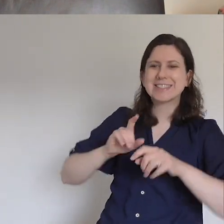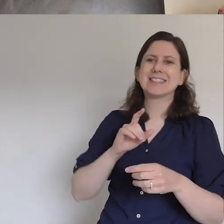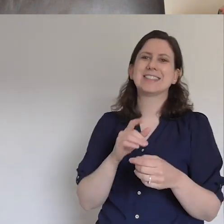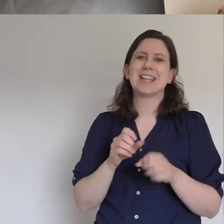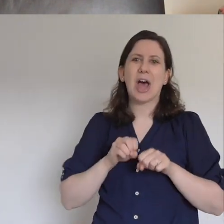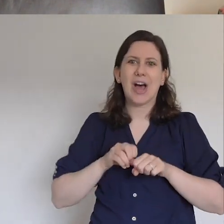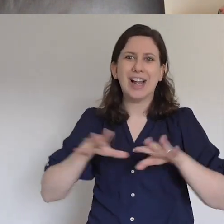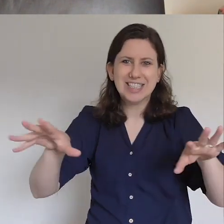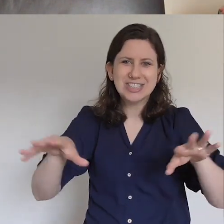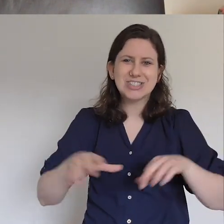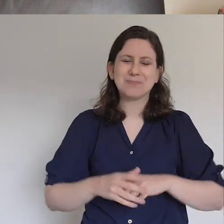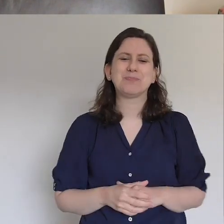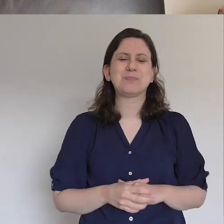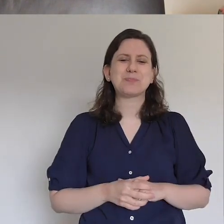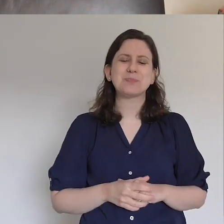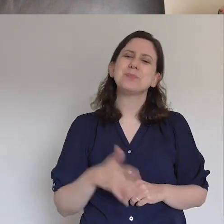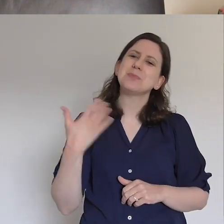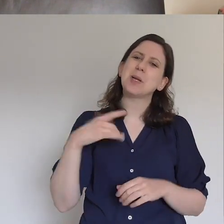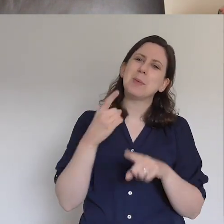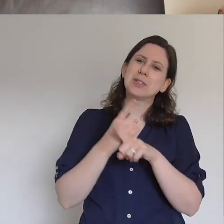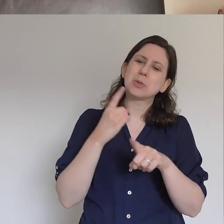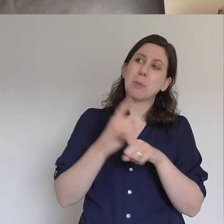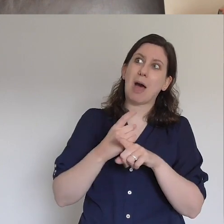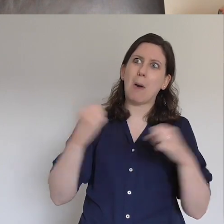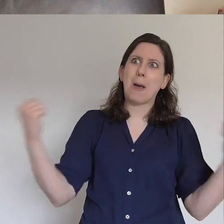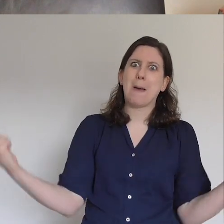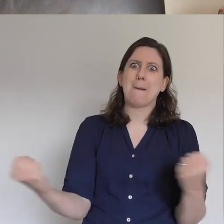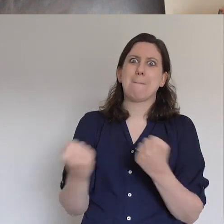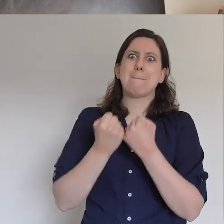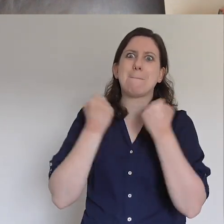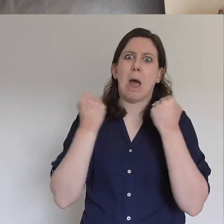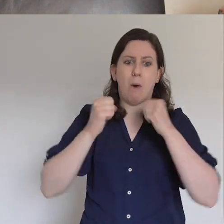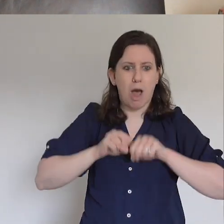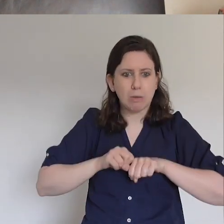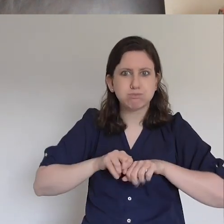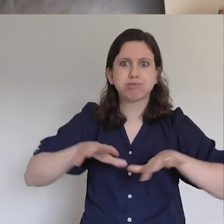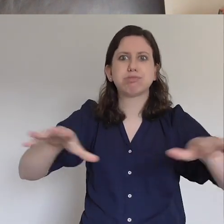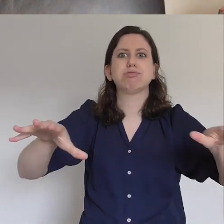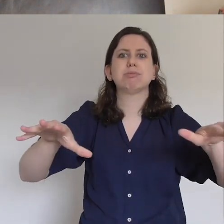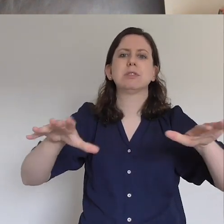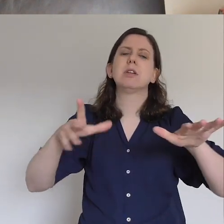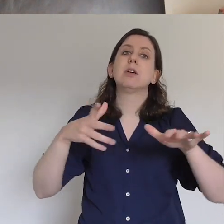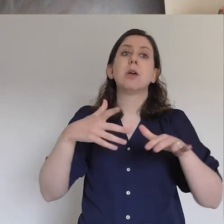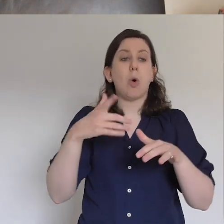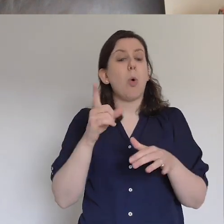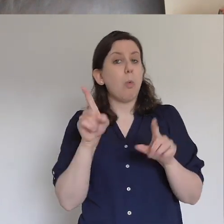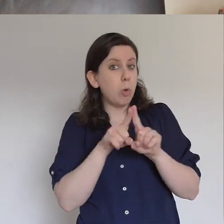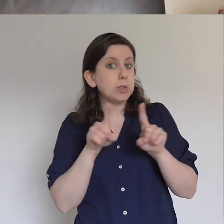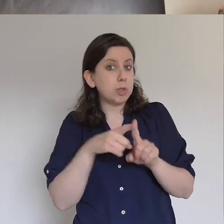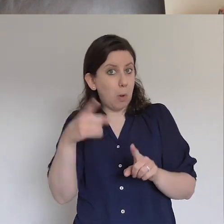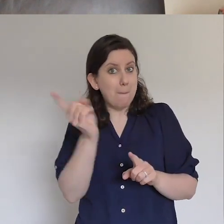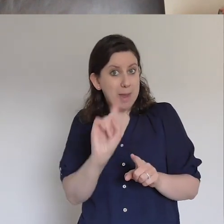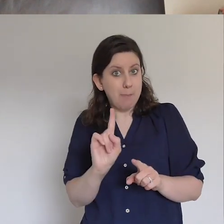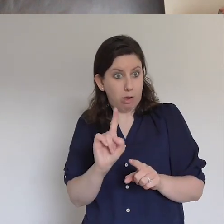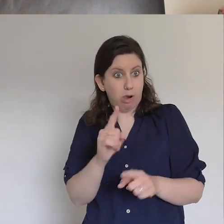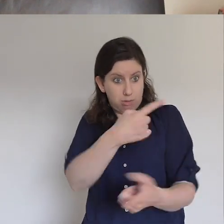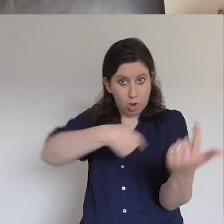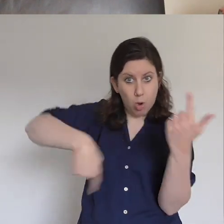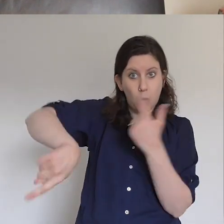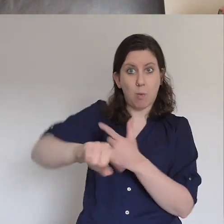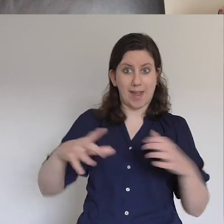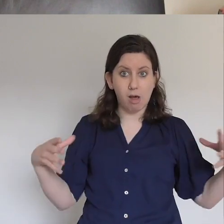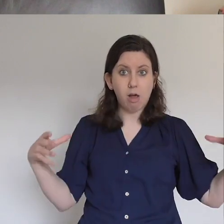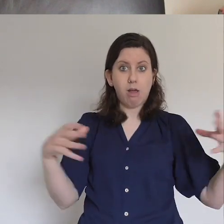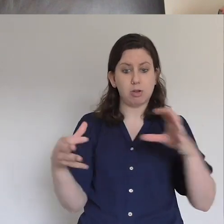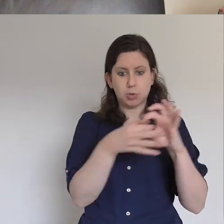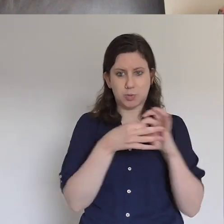So, we've talked about being unleashed in power. We've talked about being unleashed people together. And today, we're looking at